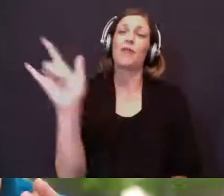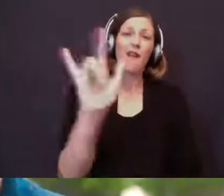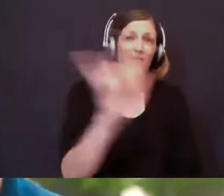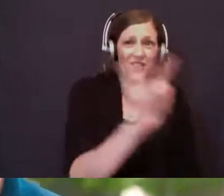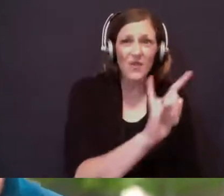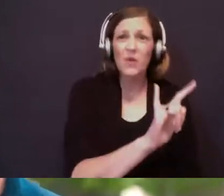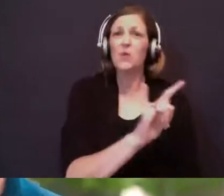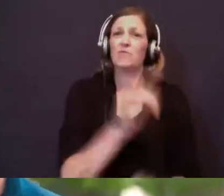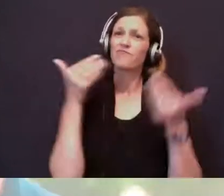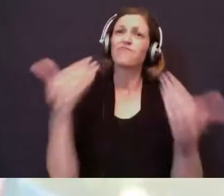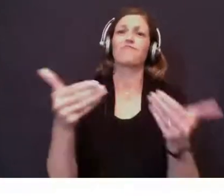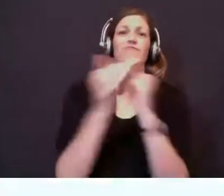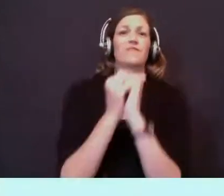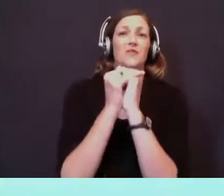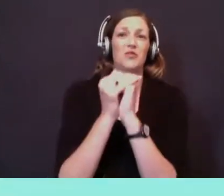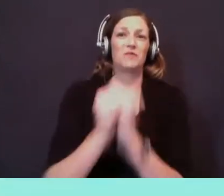Let's keep worshiping.